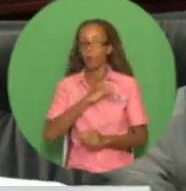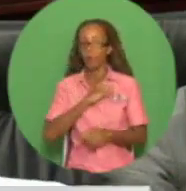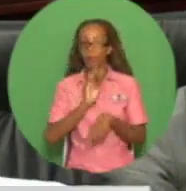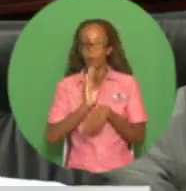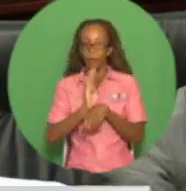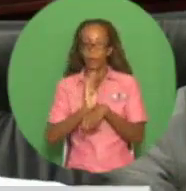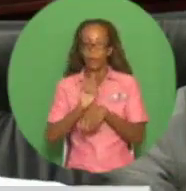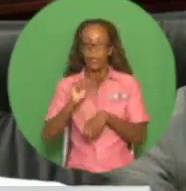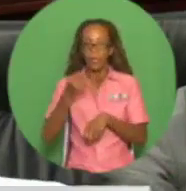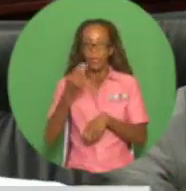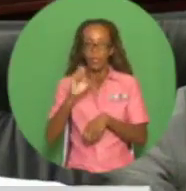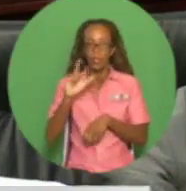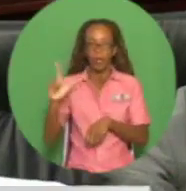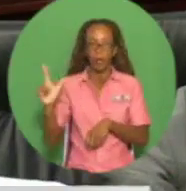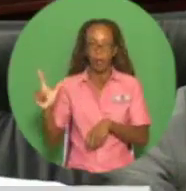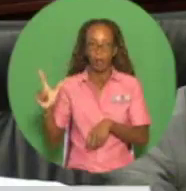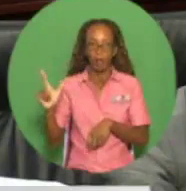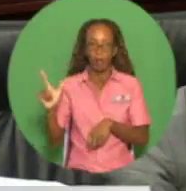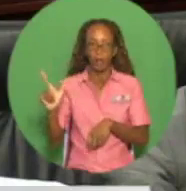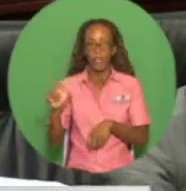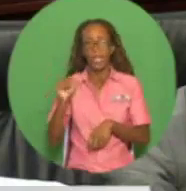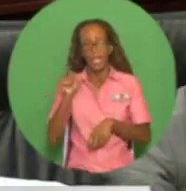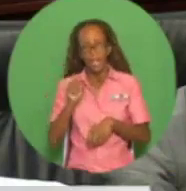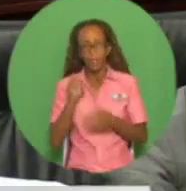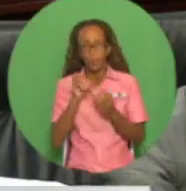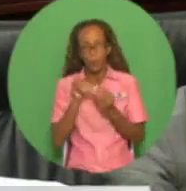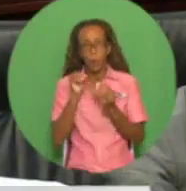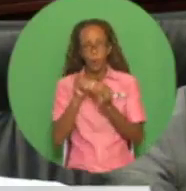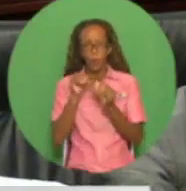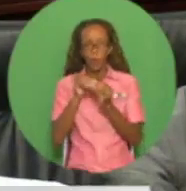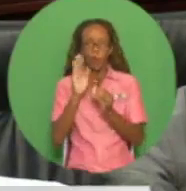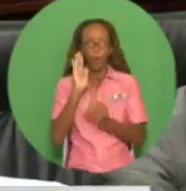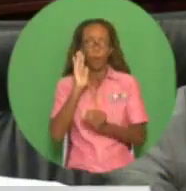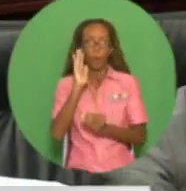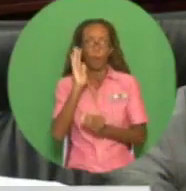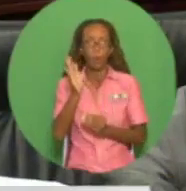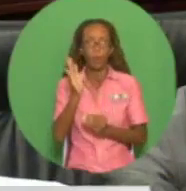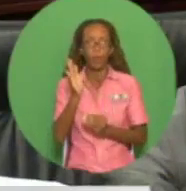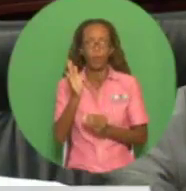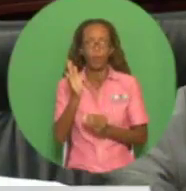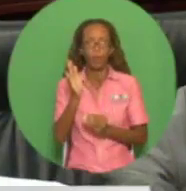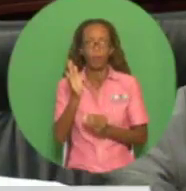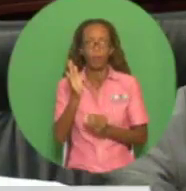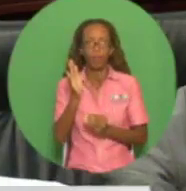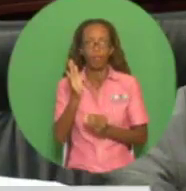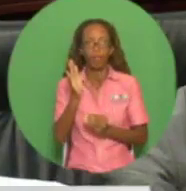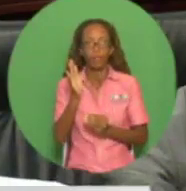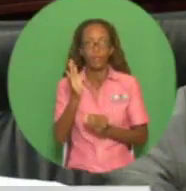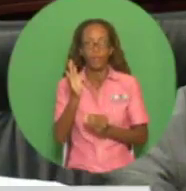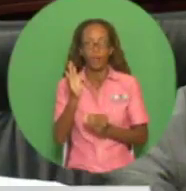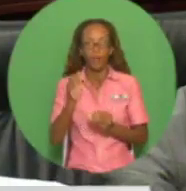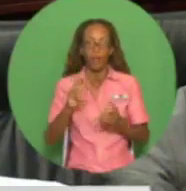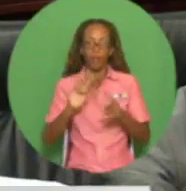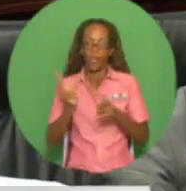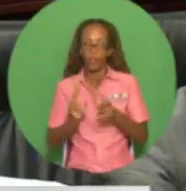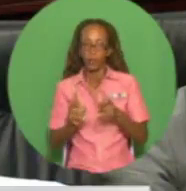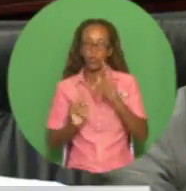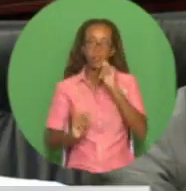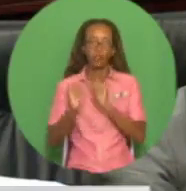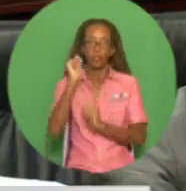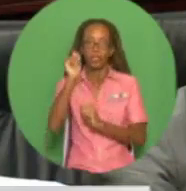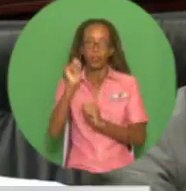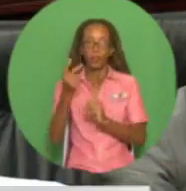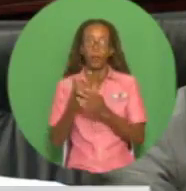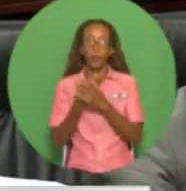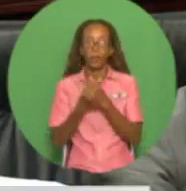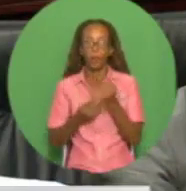The revival of the sector will be sustained as we move to conclude arrangements for cross-border gas in the lower and manatee fields,